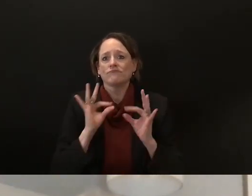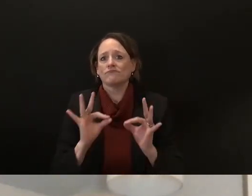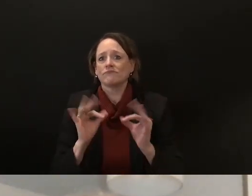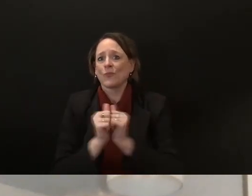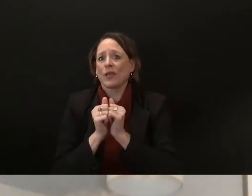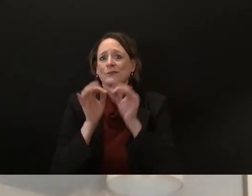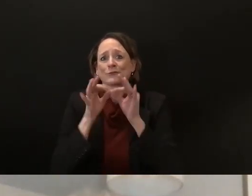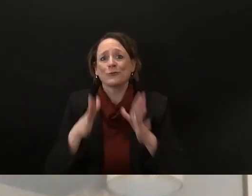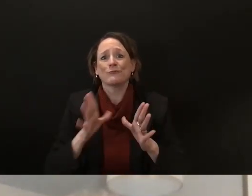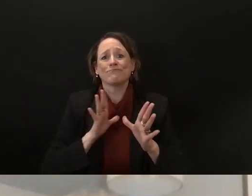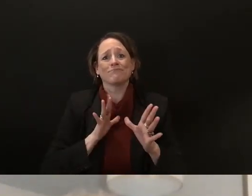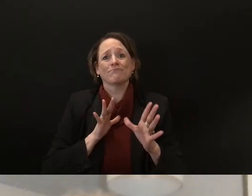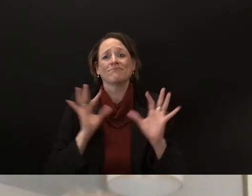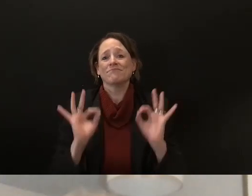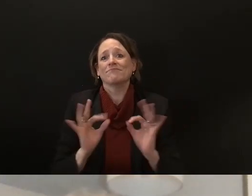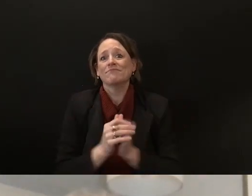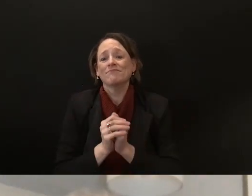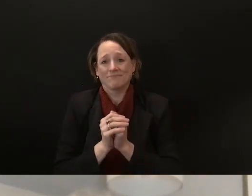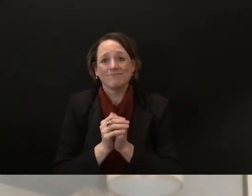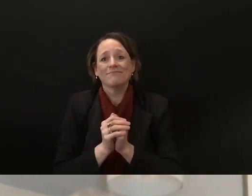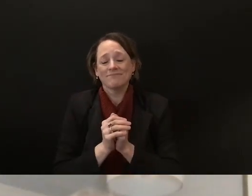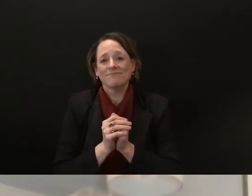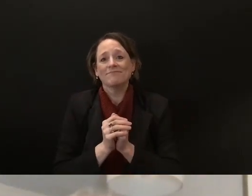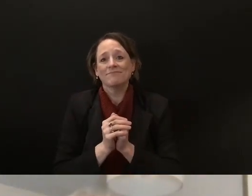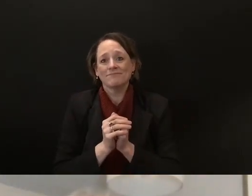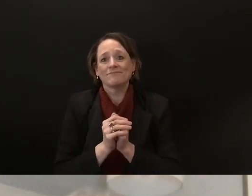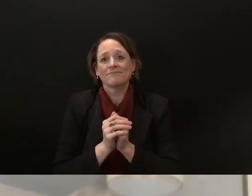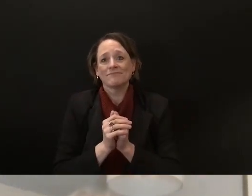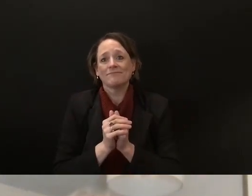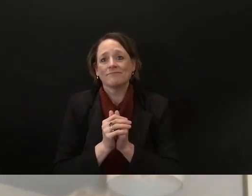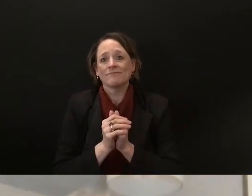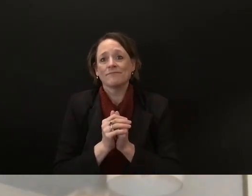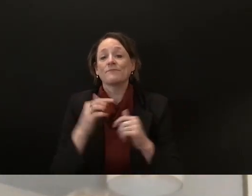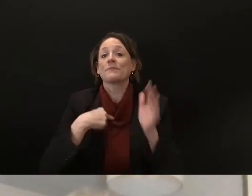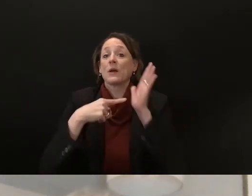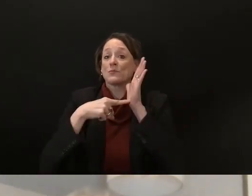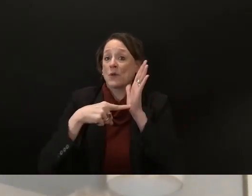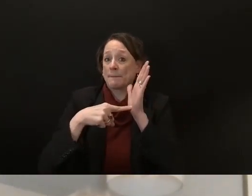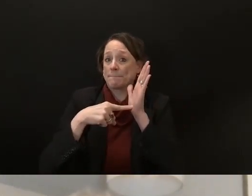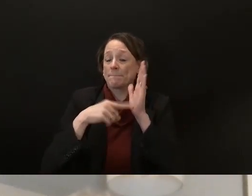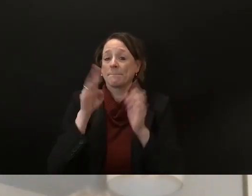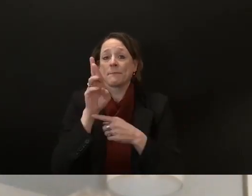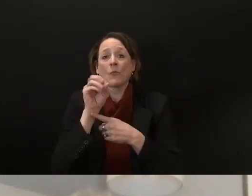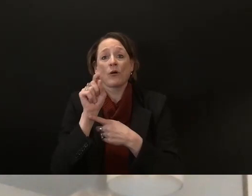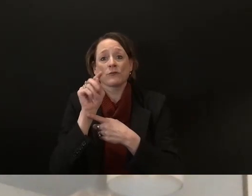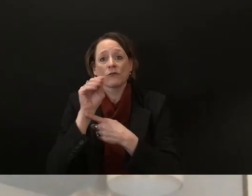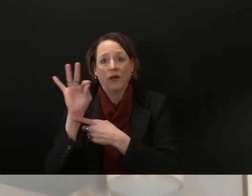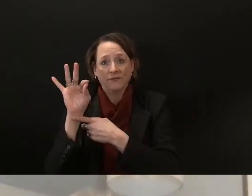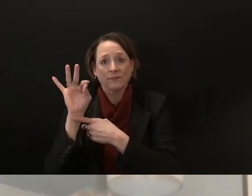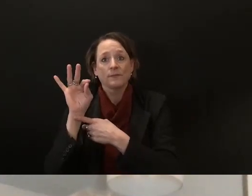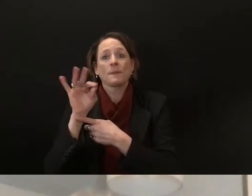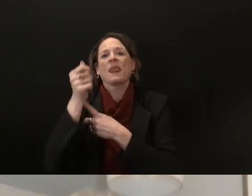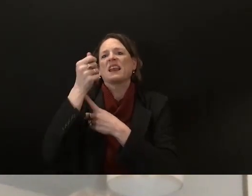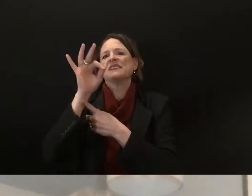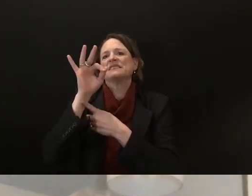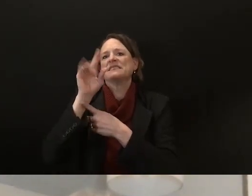am a state representative jonathan brostov from the 19th district so we've got the east side of my district downtown bayview